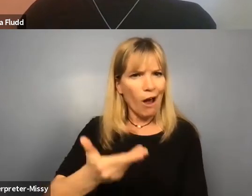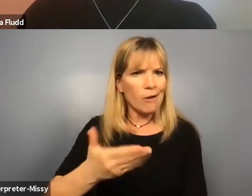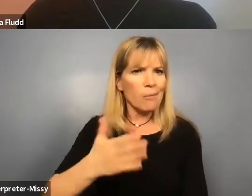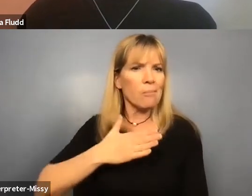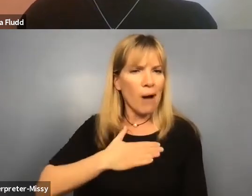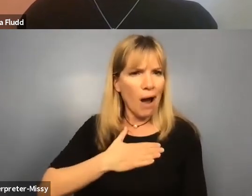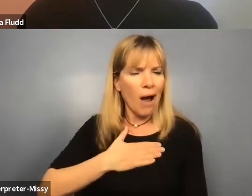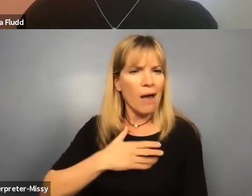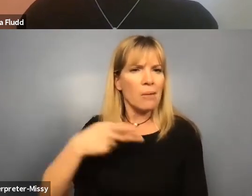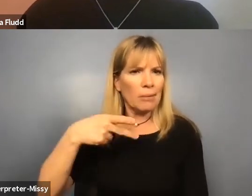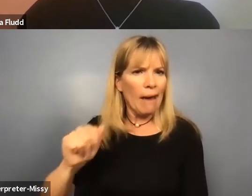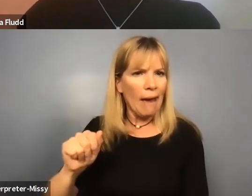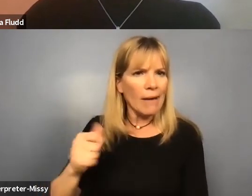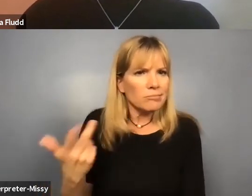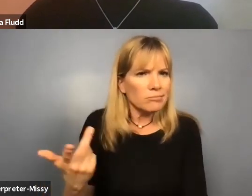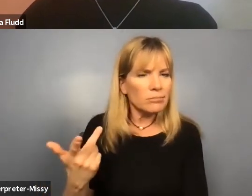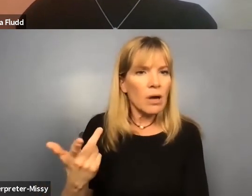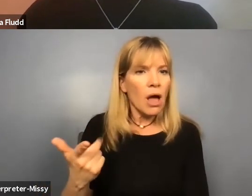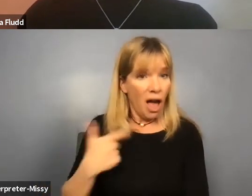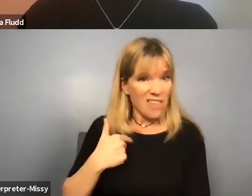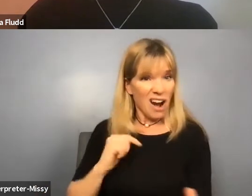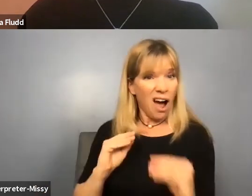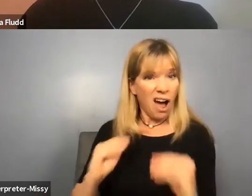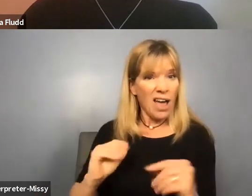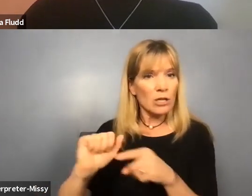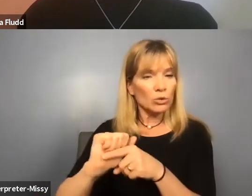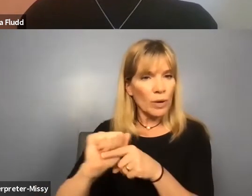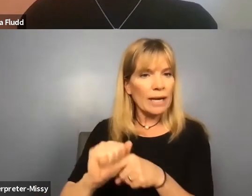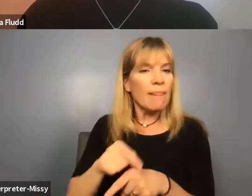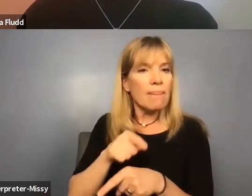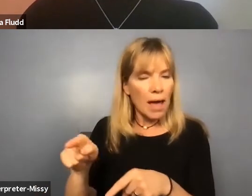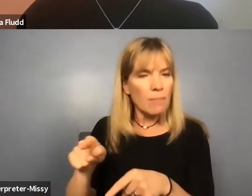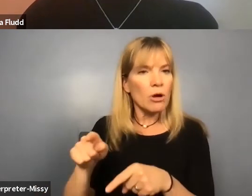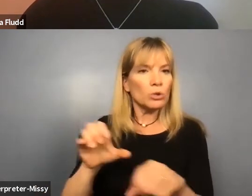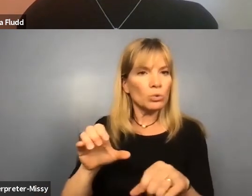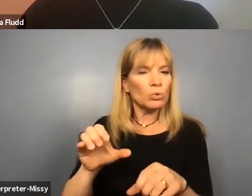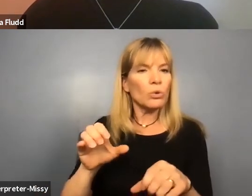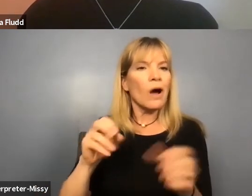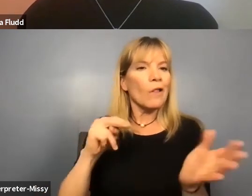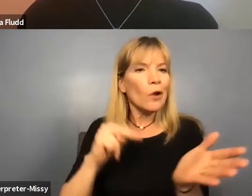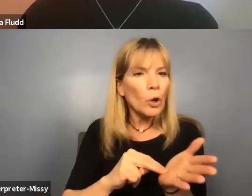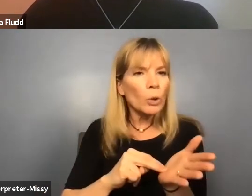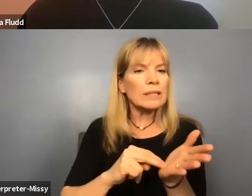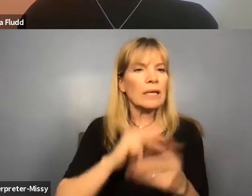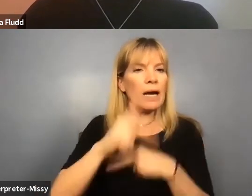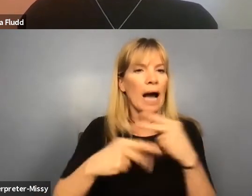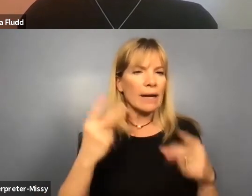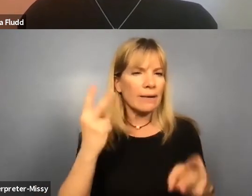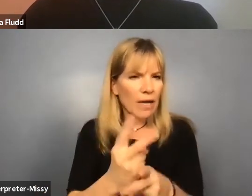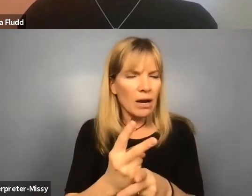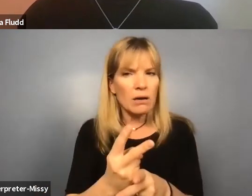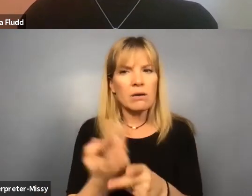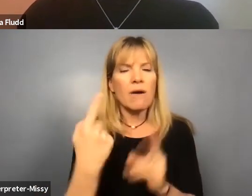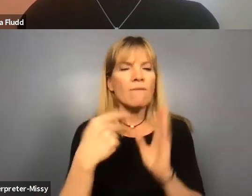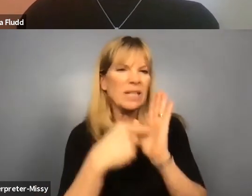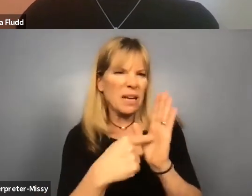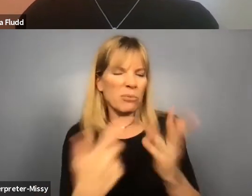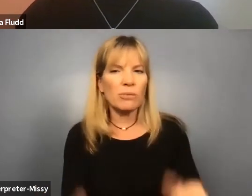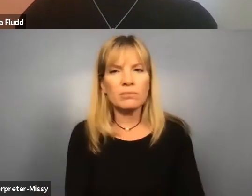uh, attendant and training them to do a nurse level of care. So for instance,